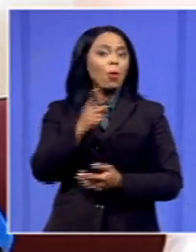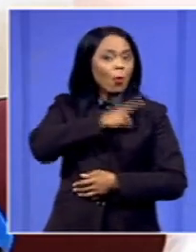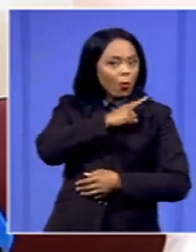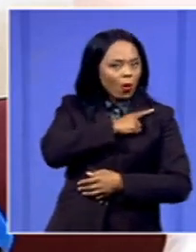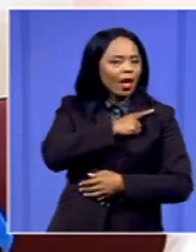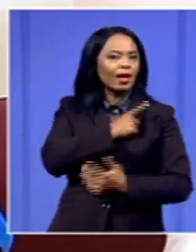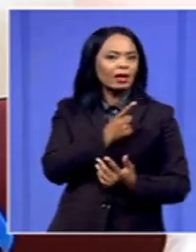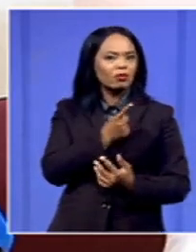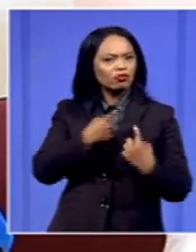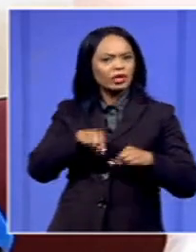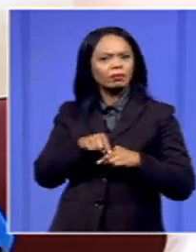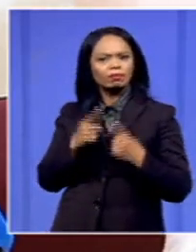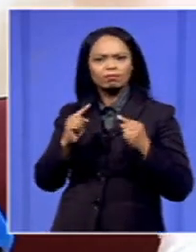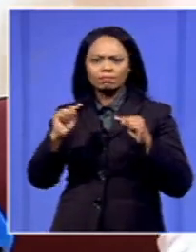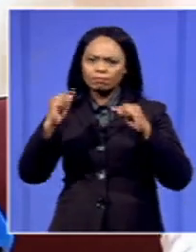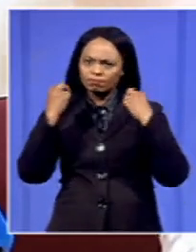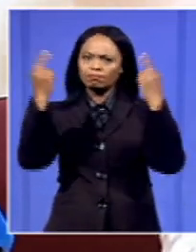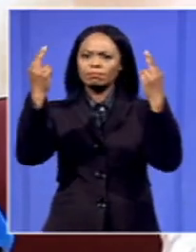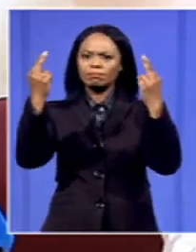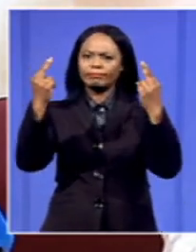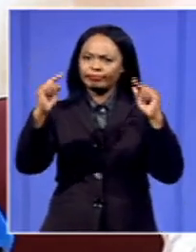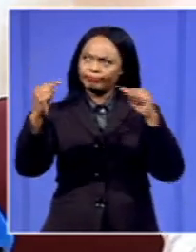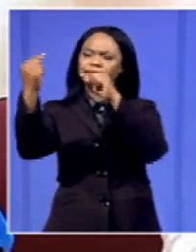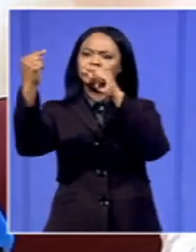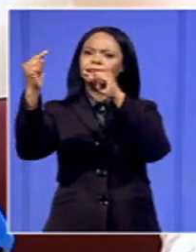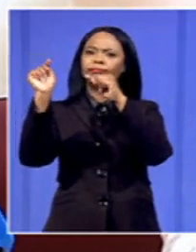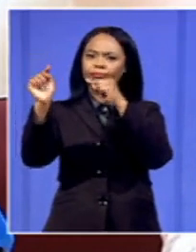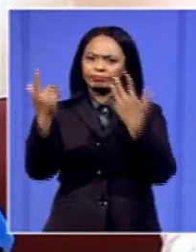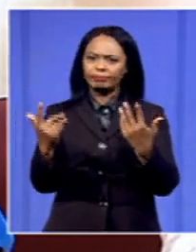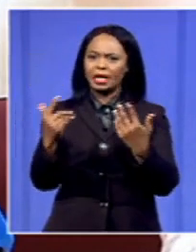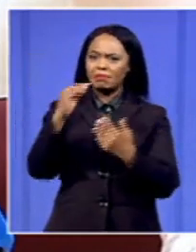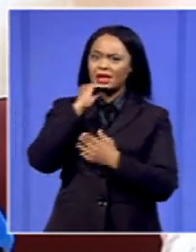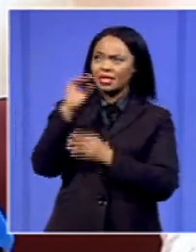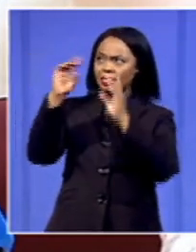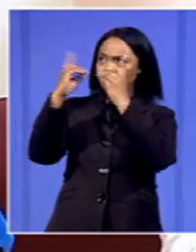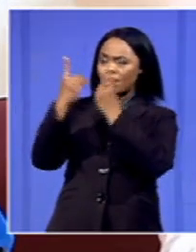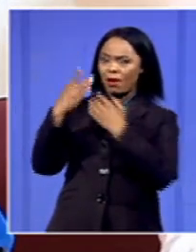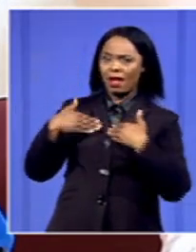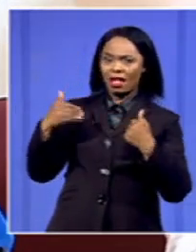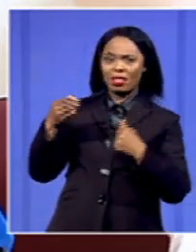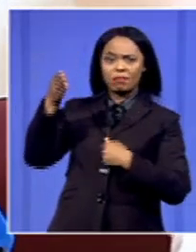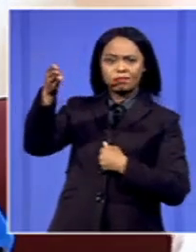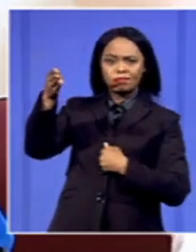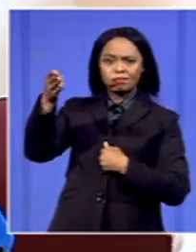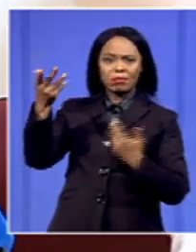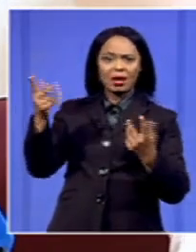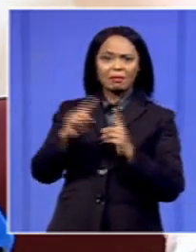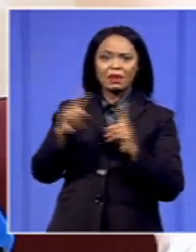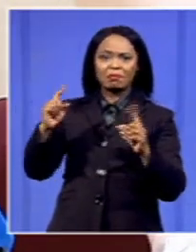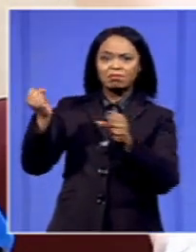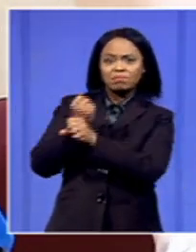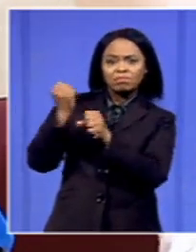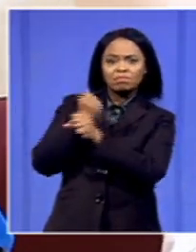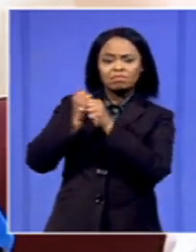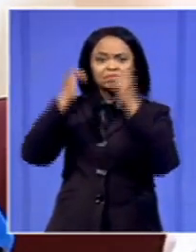the stance that we had taken. So this clearly shows you that we've got a Department of Health that relaxes, that does not take